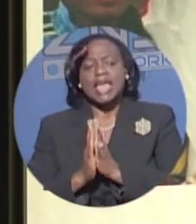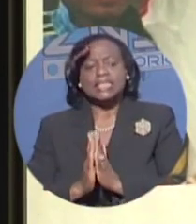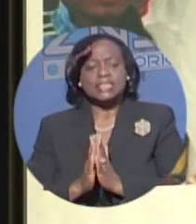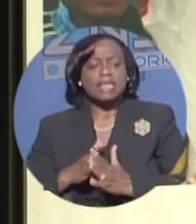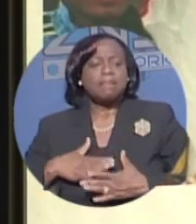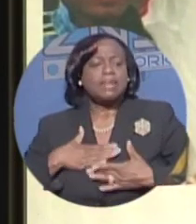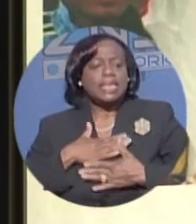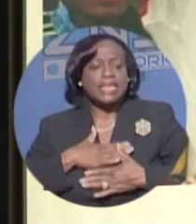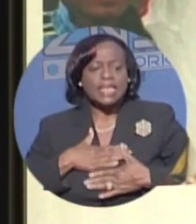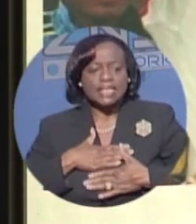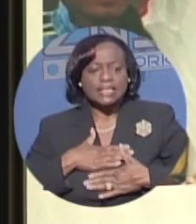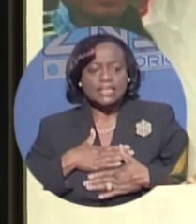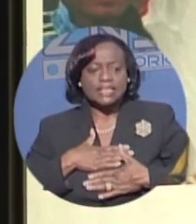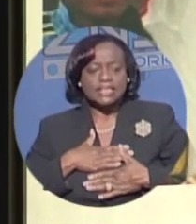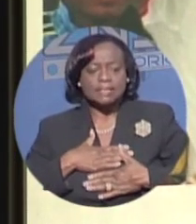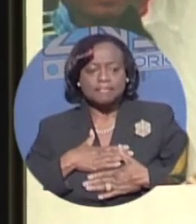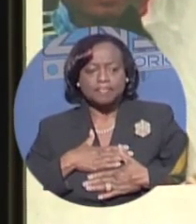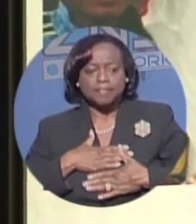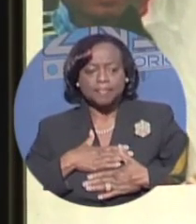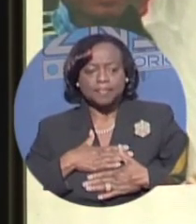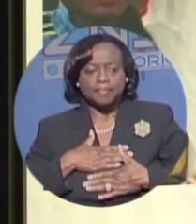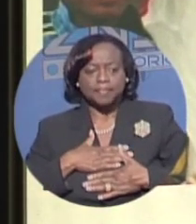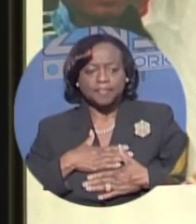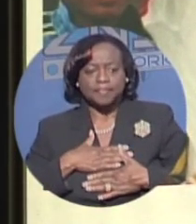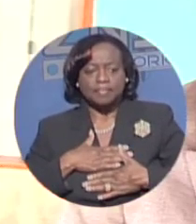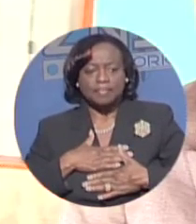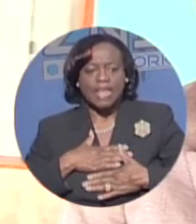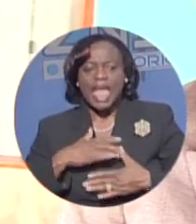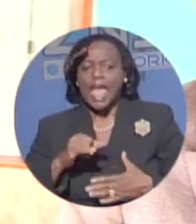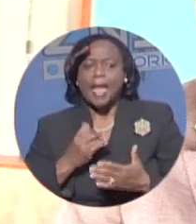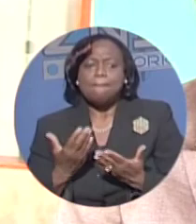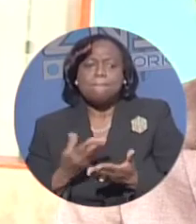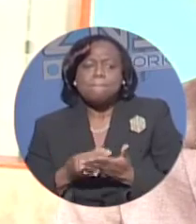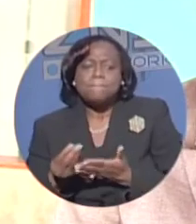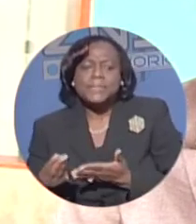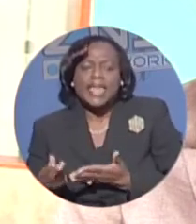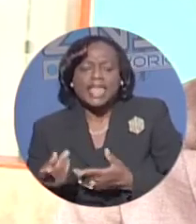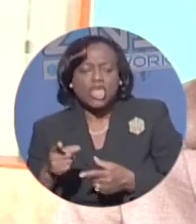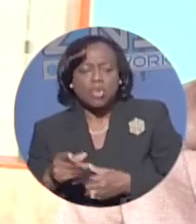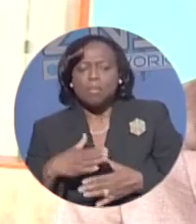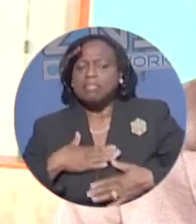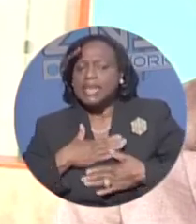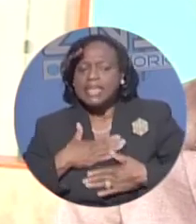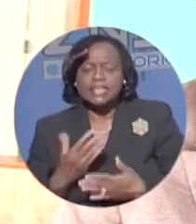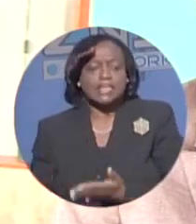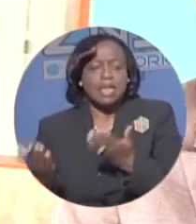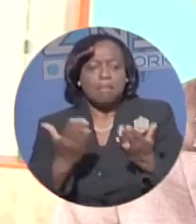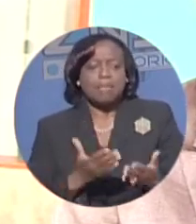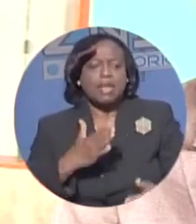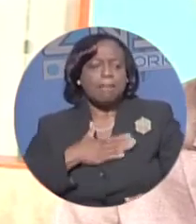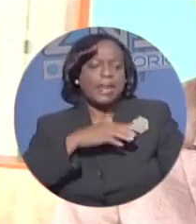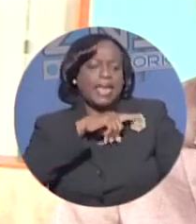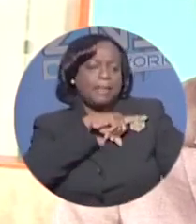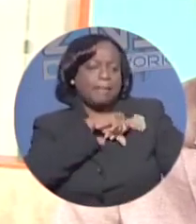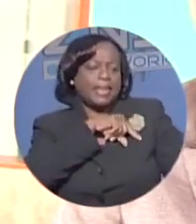responsible. I'm pleading with you. I'm begging you to please bring my medal back.